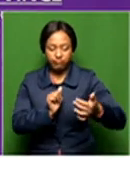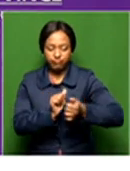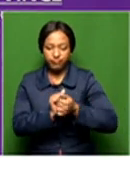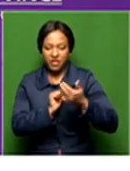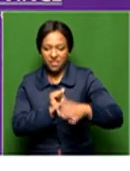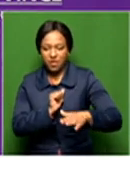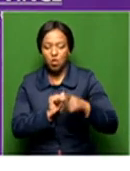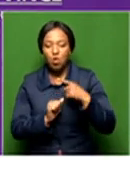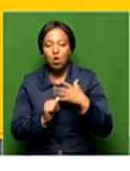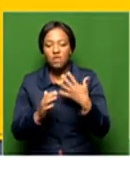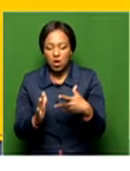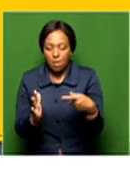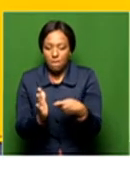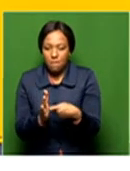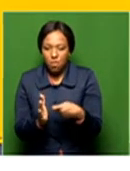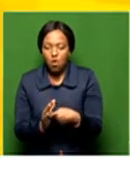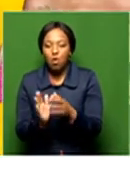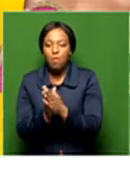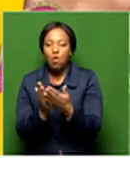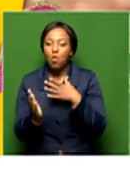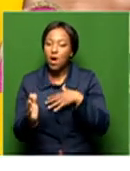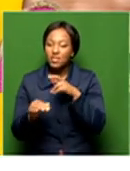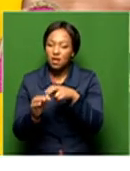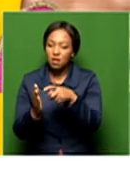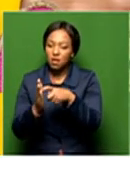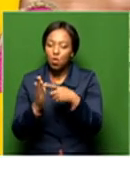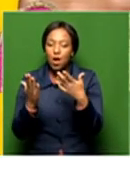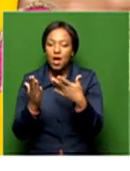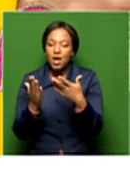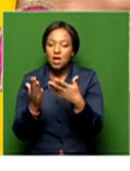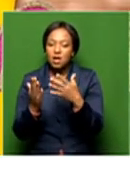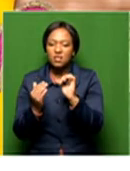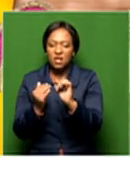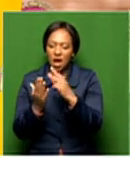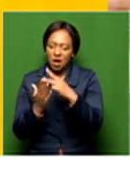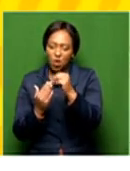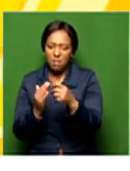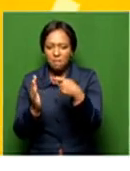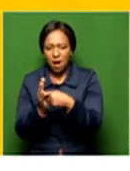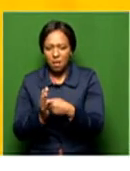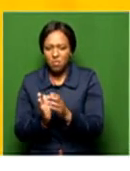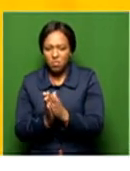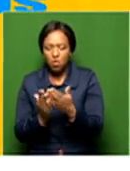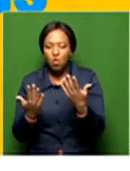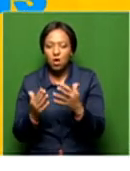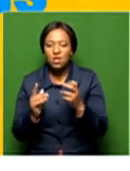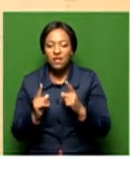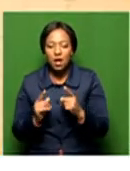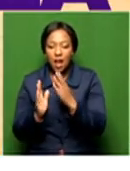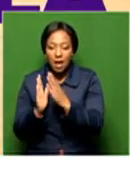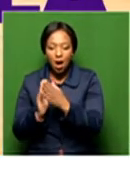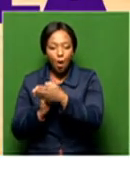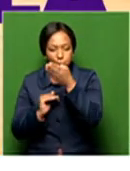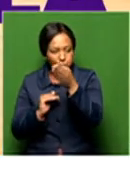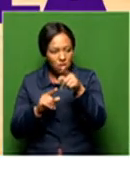bought the books that kids require within the school, within their curriculum. So both within our physical libraries and